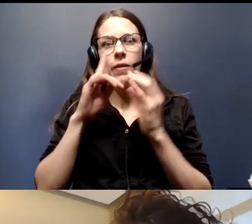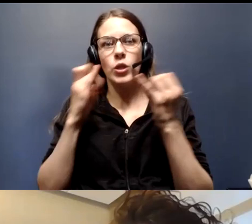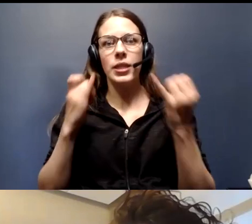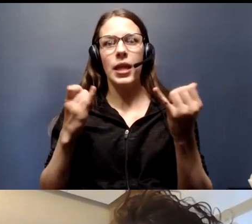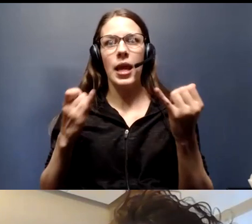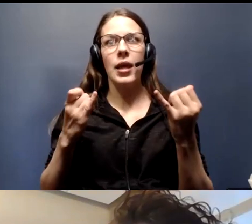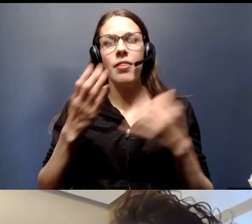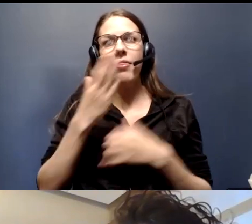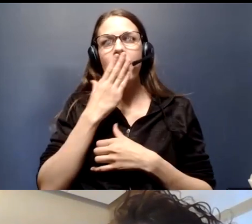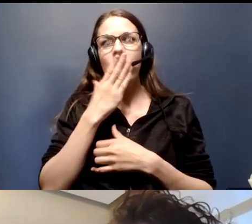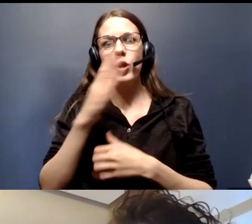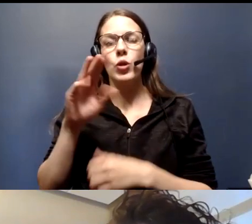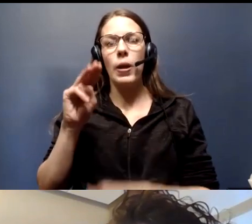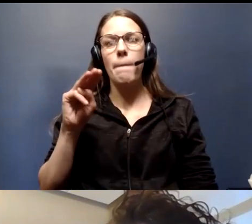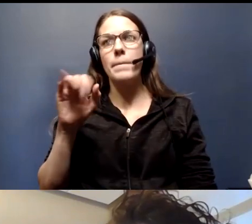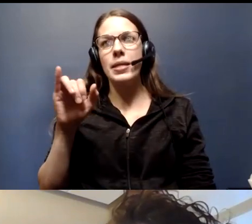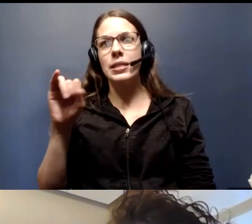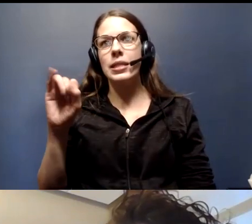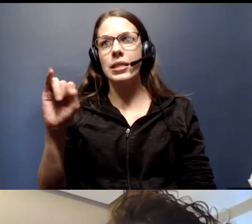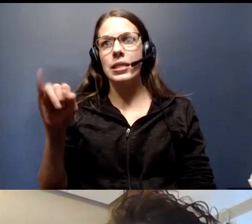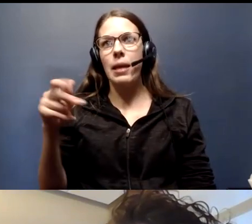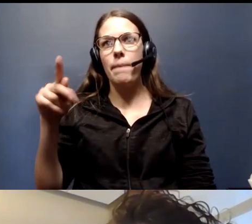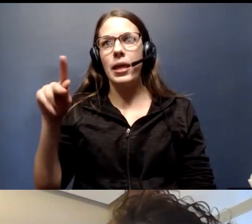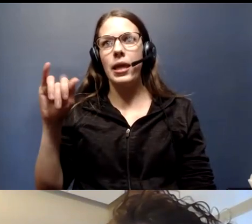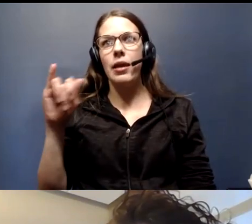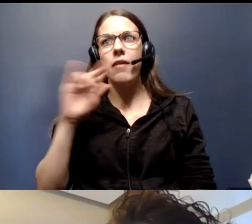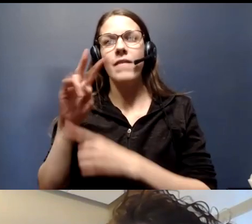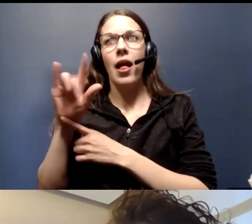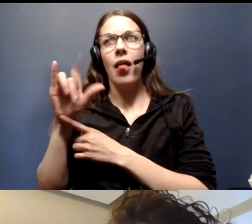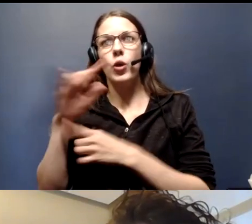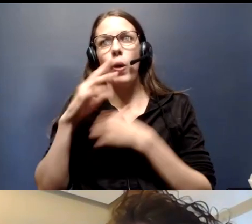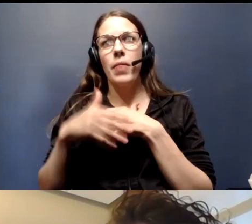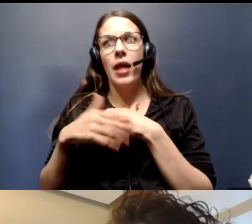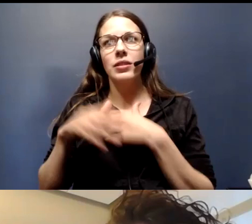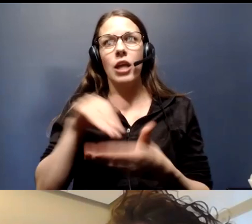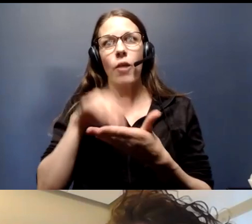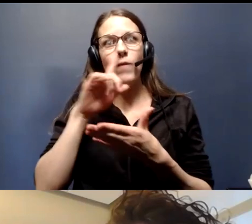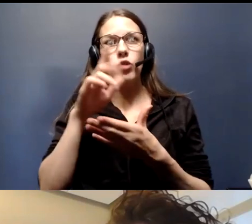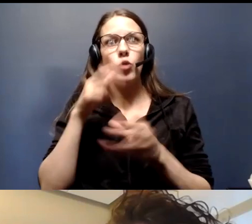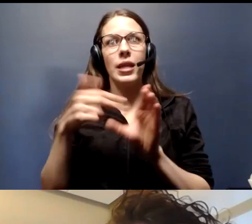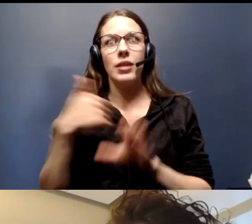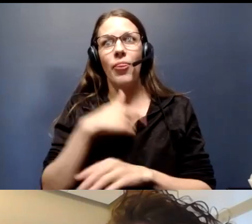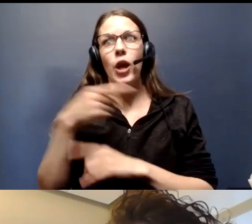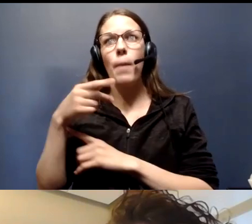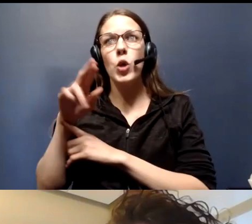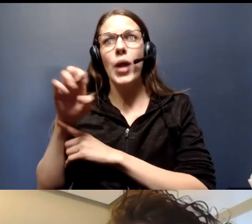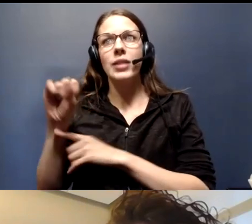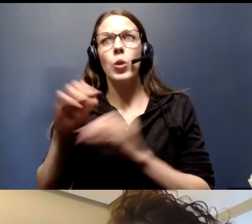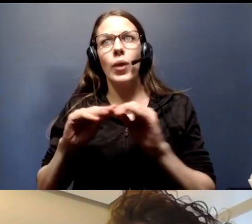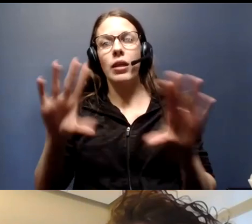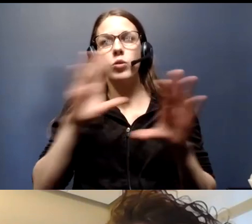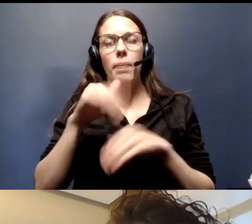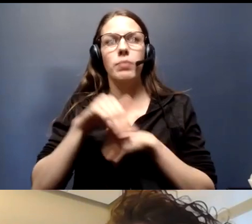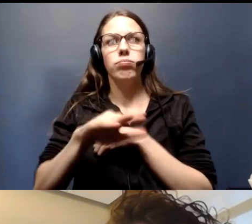Again, thank you to the Mississippi Valley Blood Center for joining us. As they shared, their press release will be sent out shortly, if you have not yet received that.